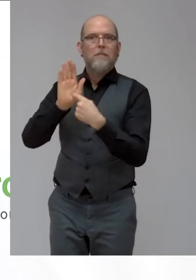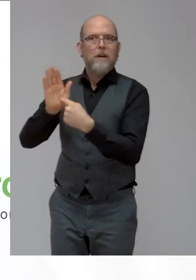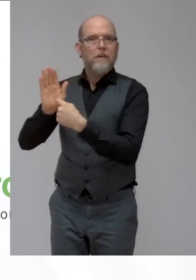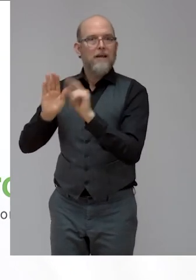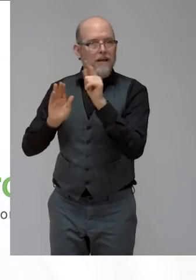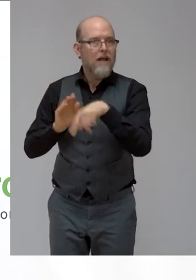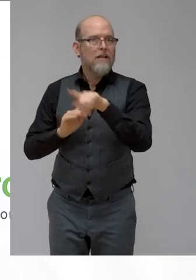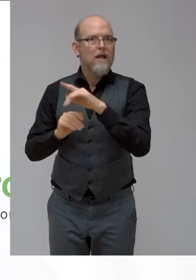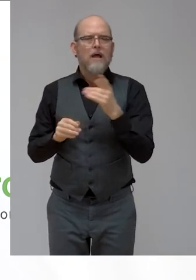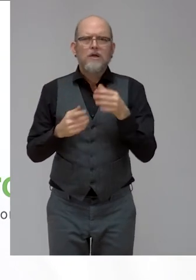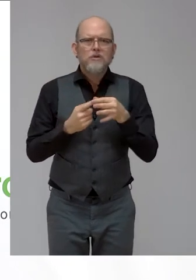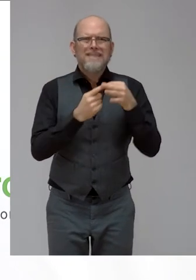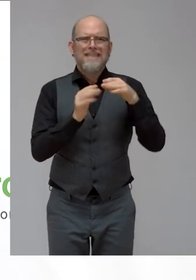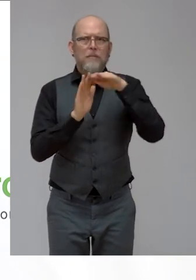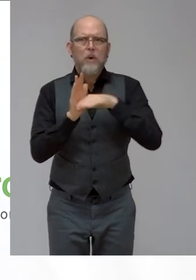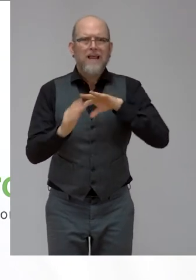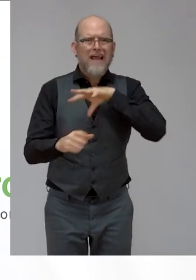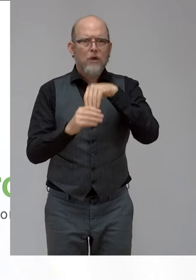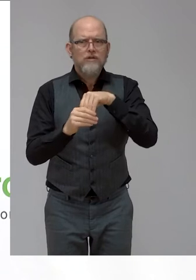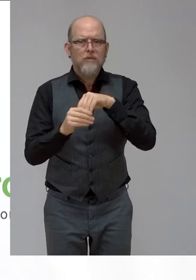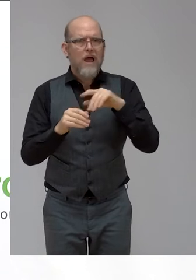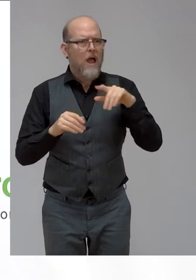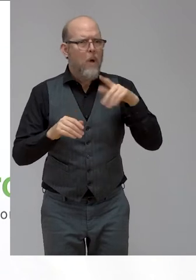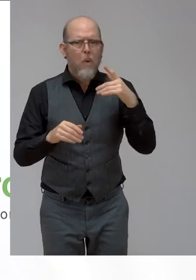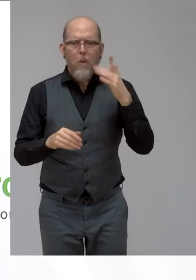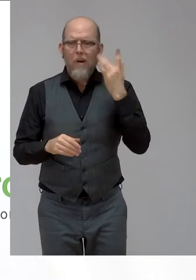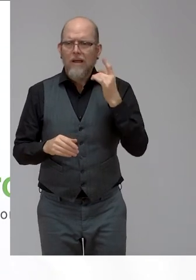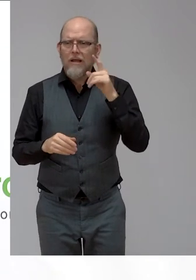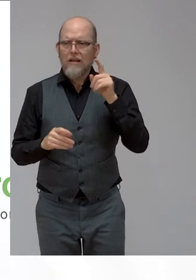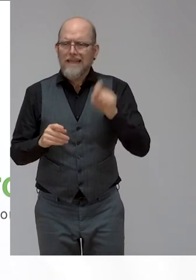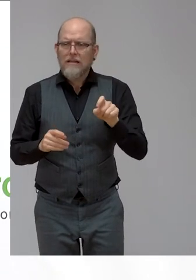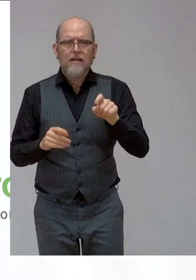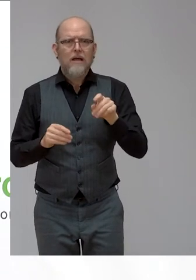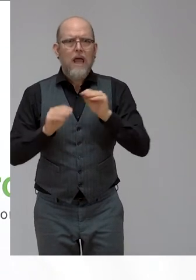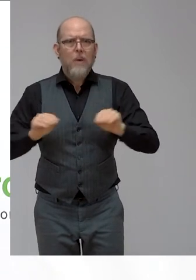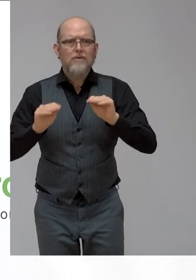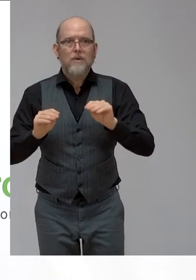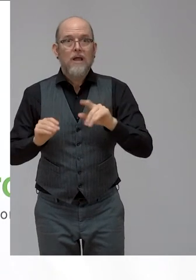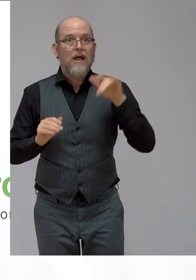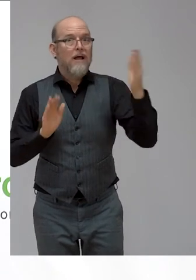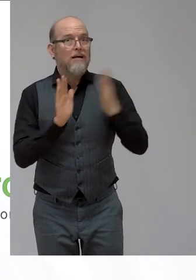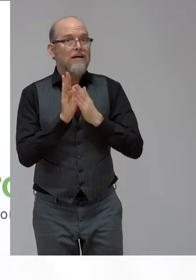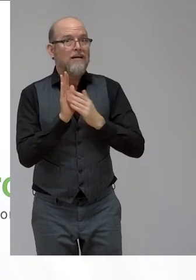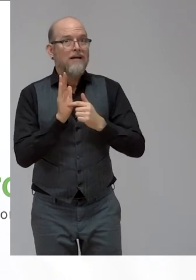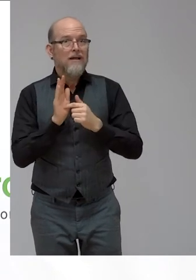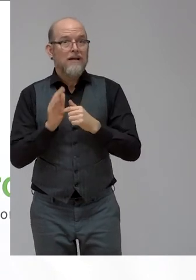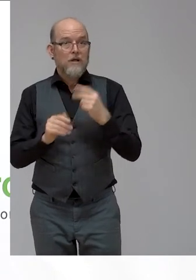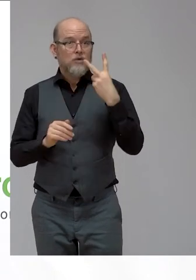in inclusive education. And I've seen that you are, you've pledged that by 2025 you,